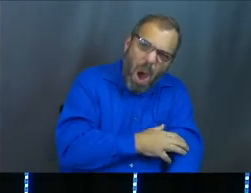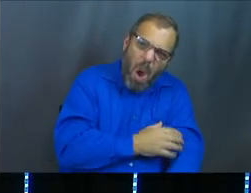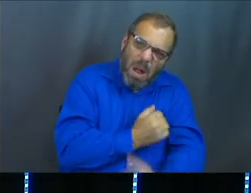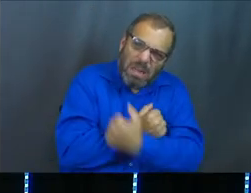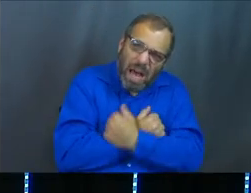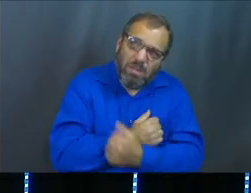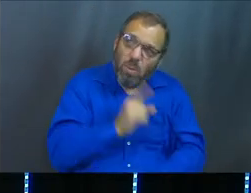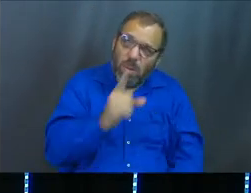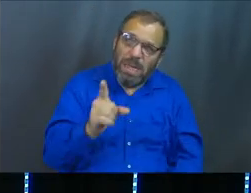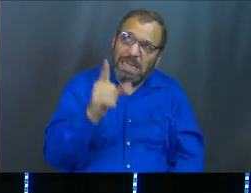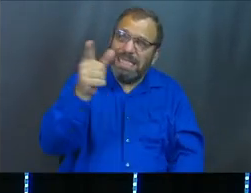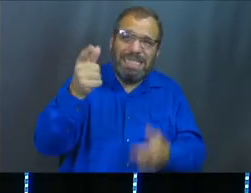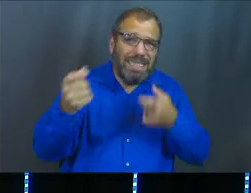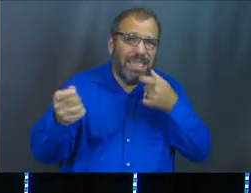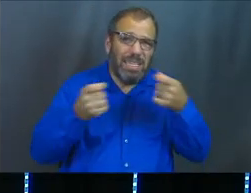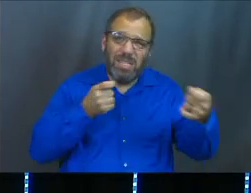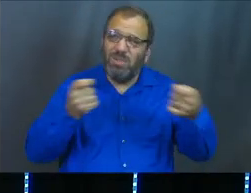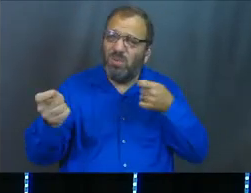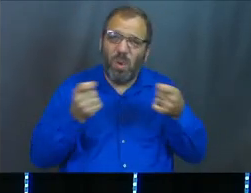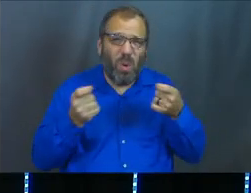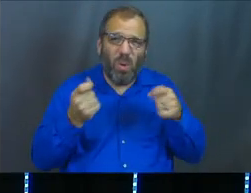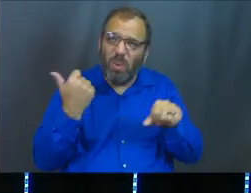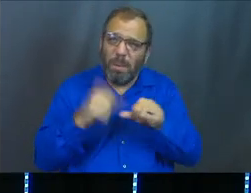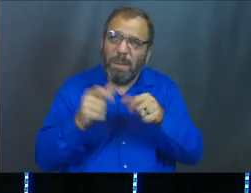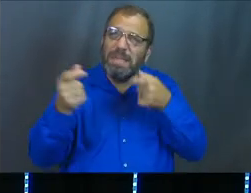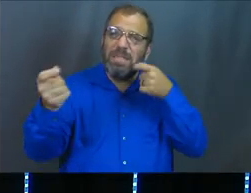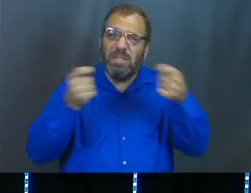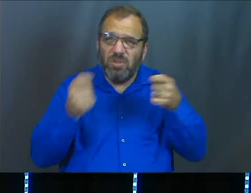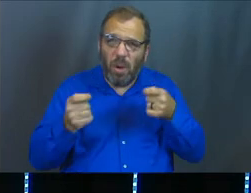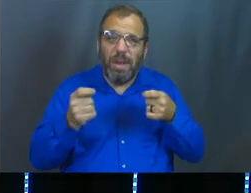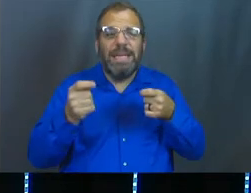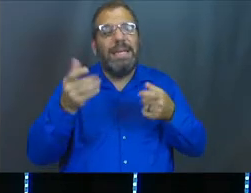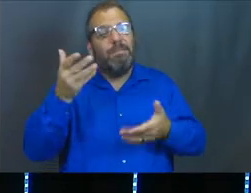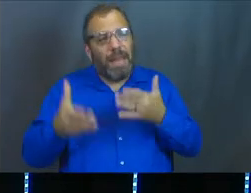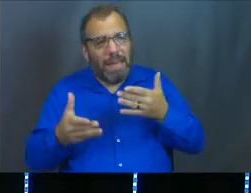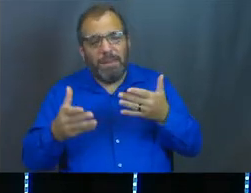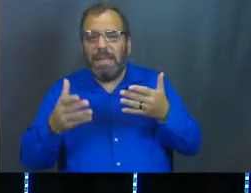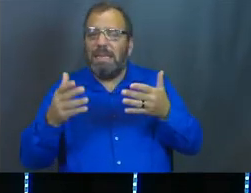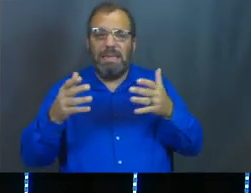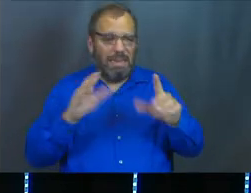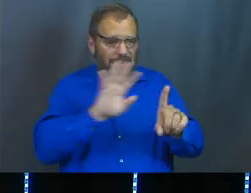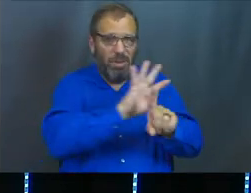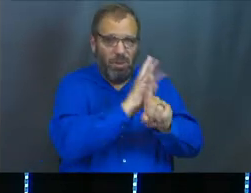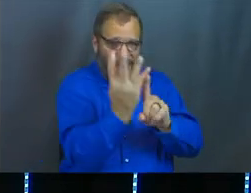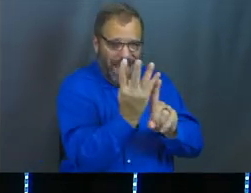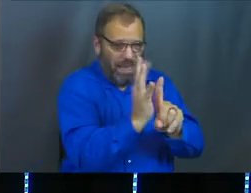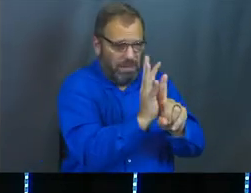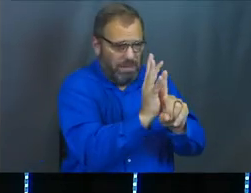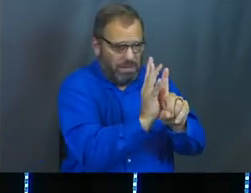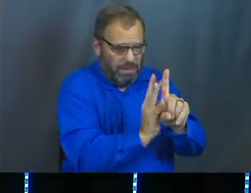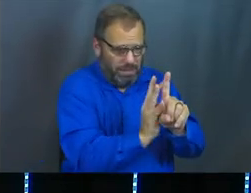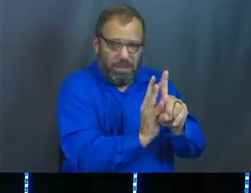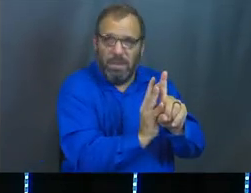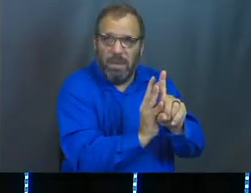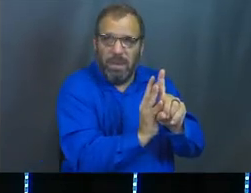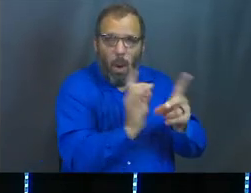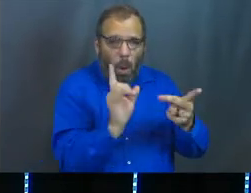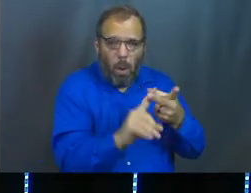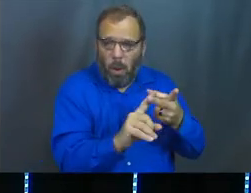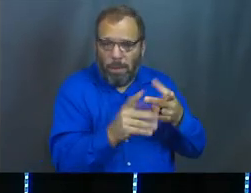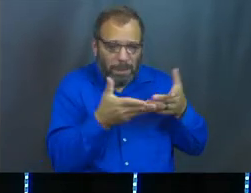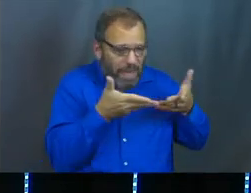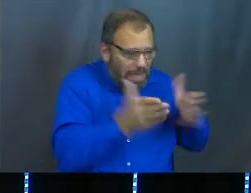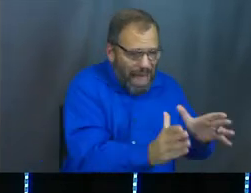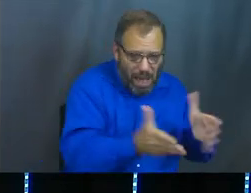us is actually in control. And that yes, he may be lowering hedges. He may be allowing certain